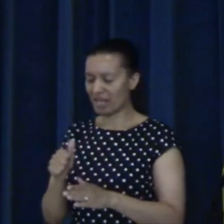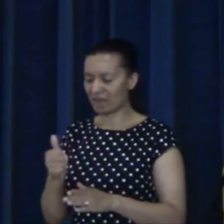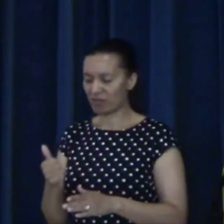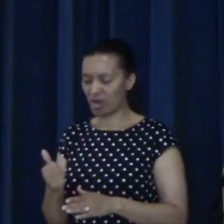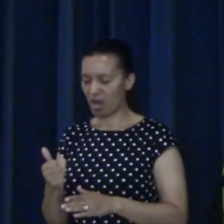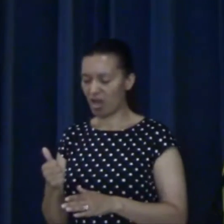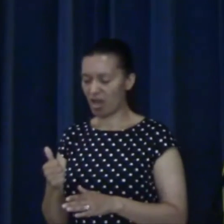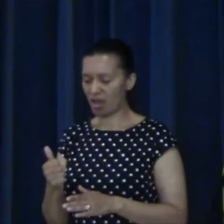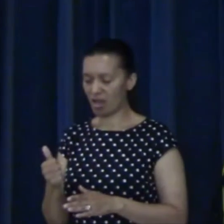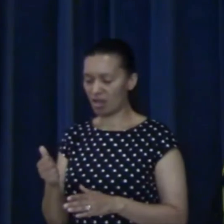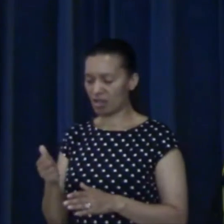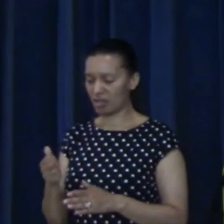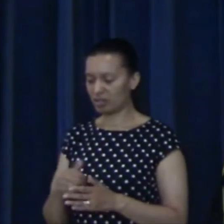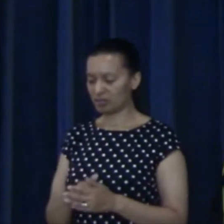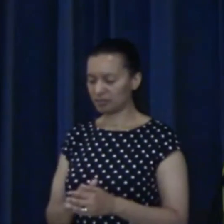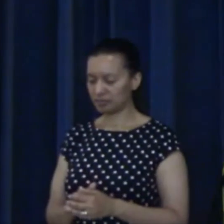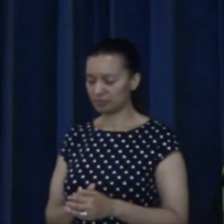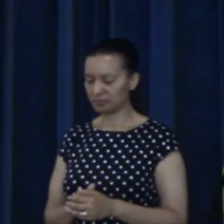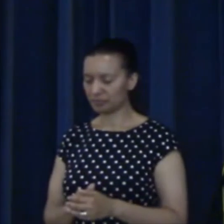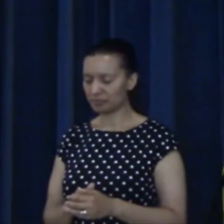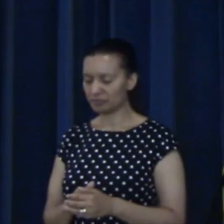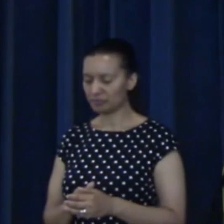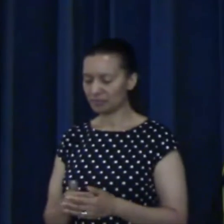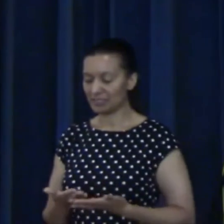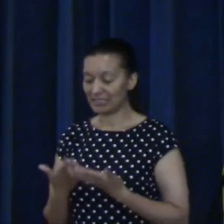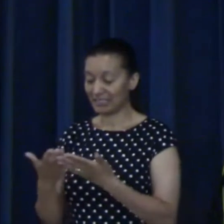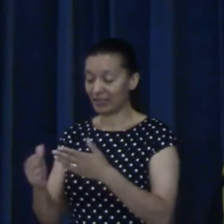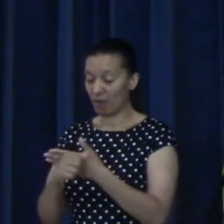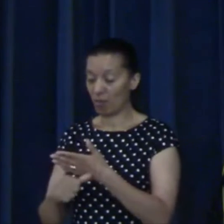can bring you a Bible.